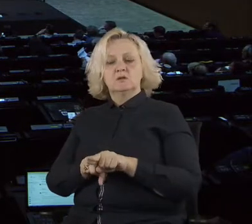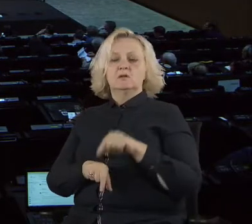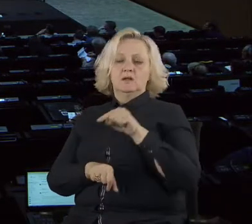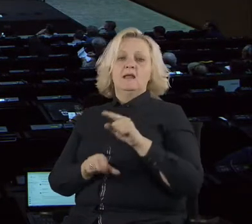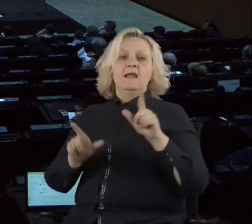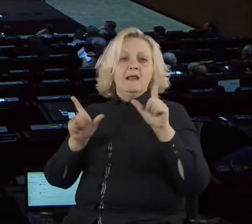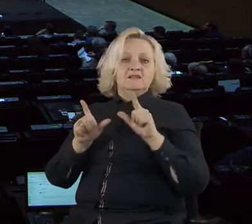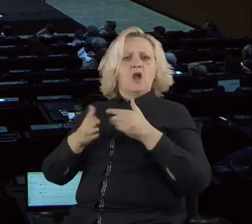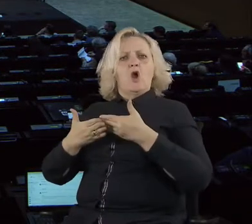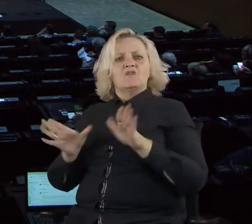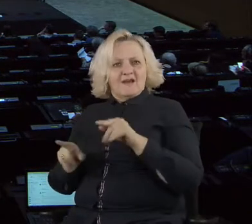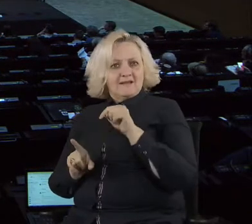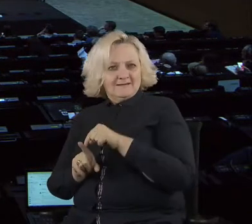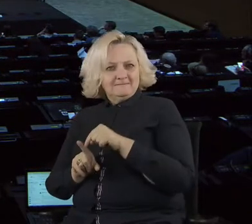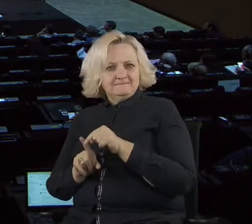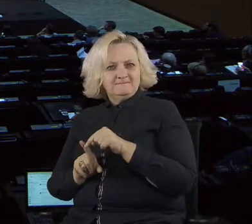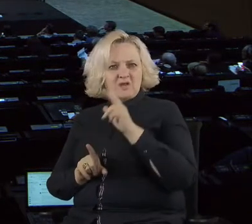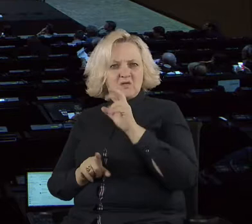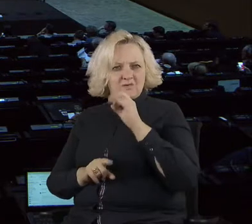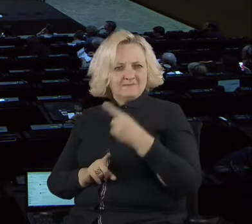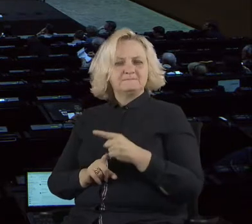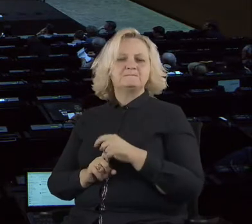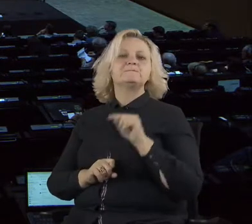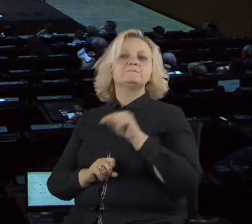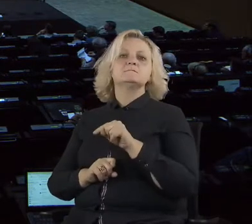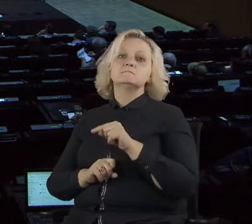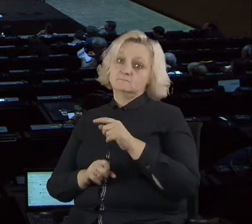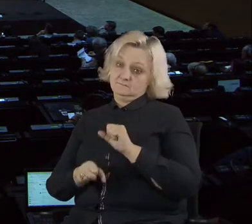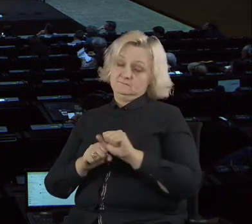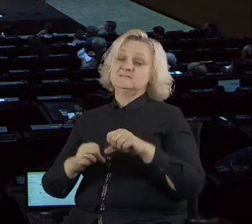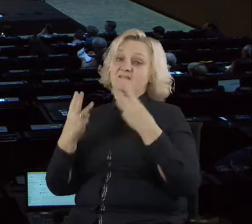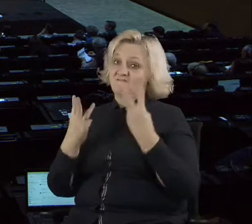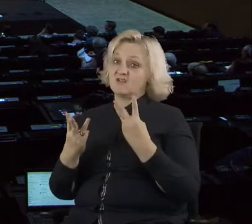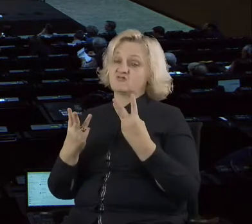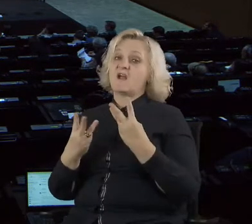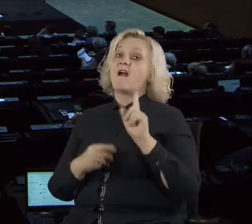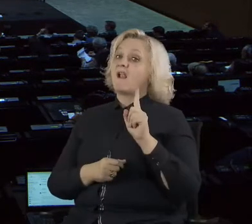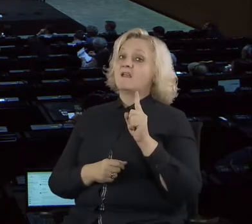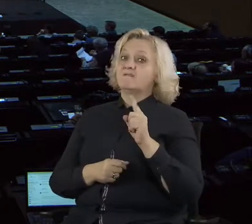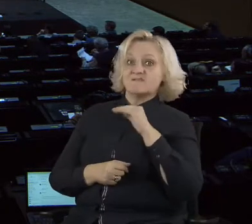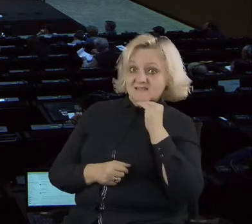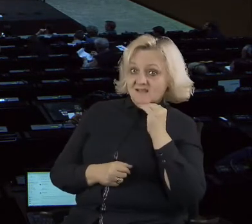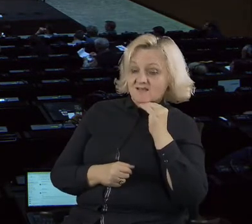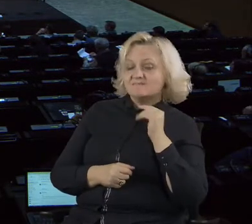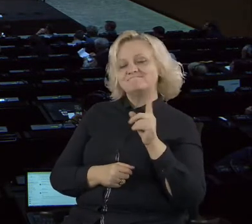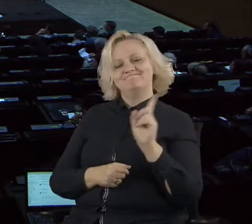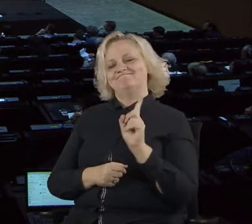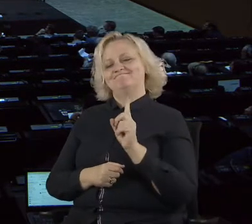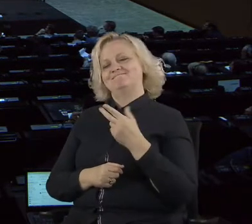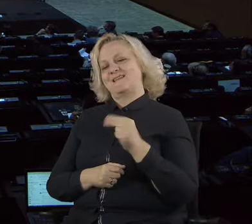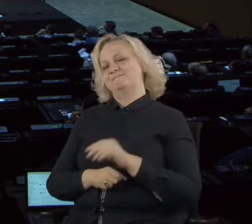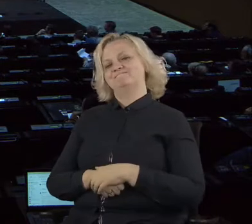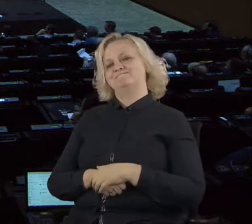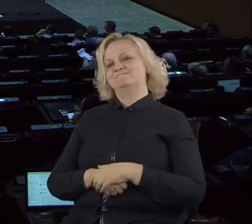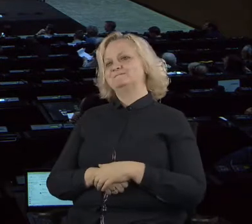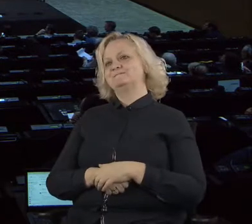view, it should be compulsory, but they are not sufficient. Okay. I'm turning to you, but there is a question to you and there, uh,